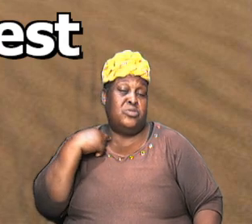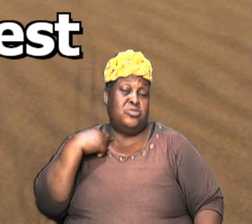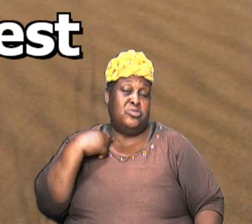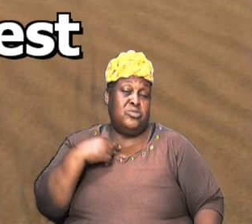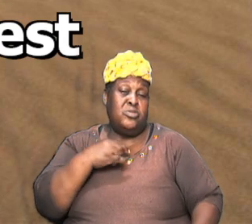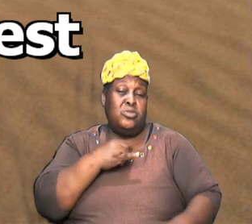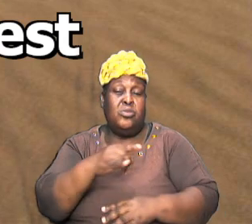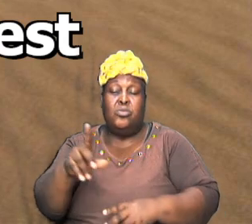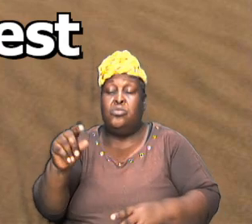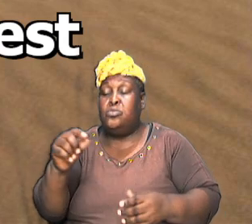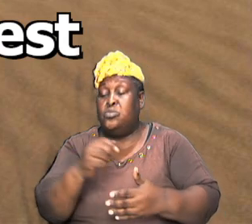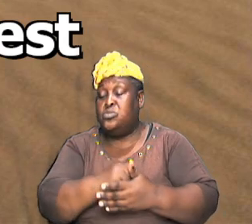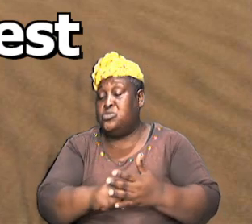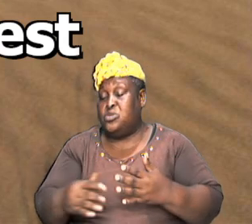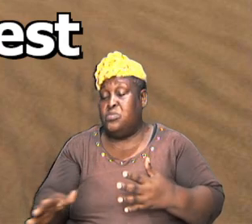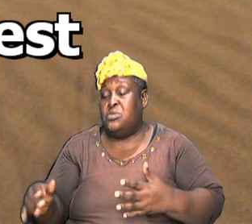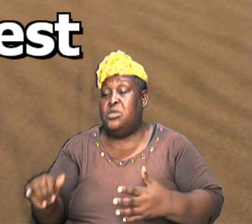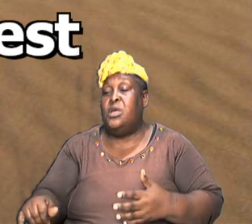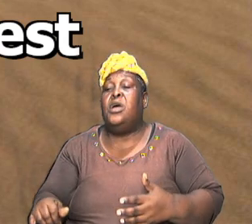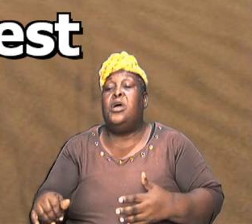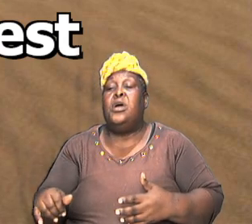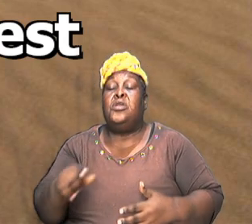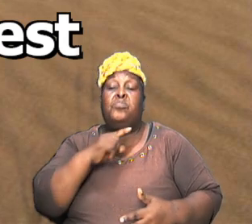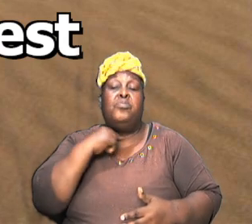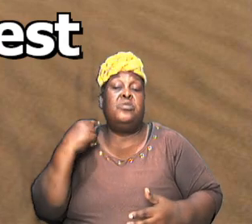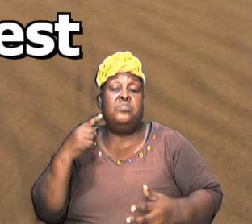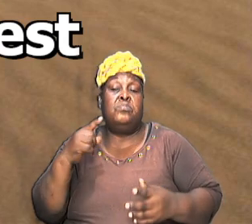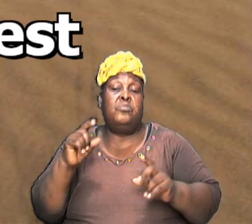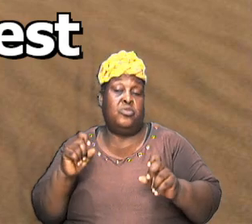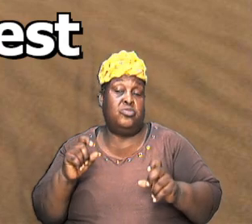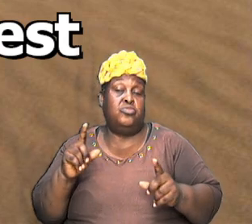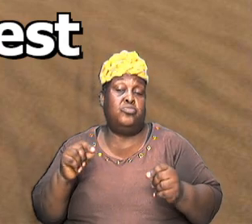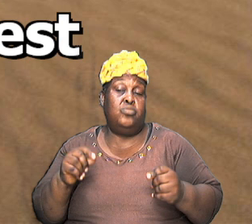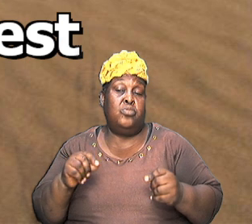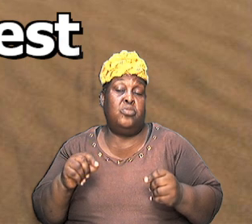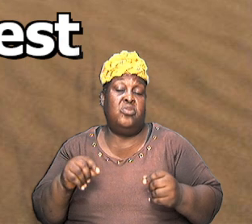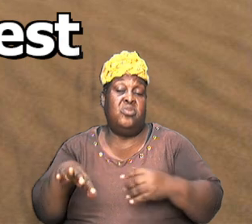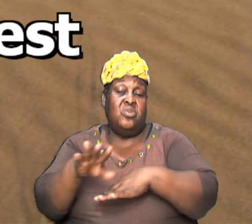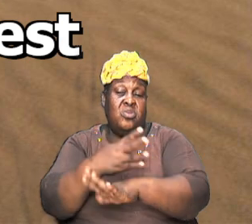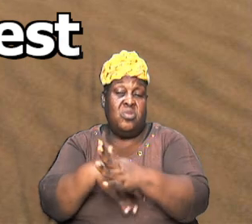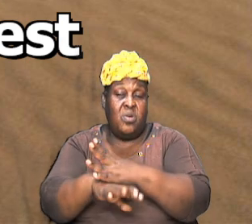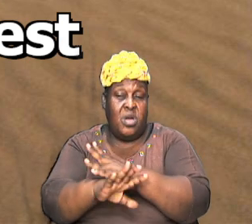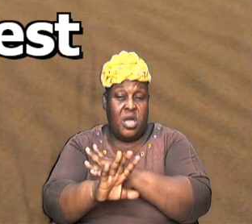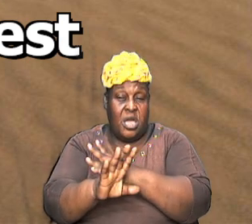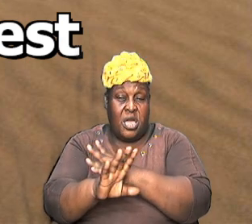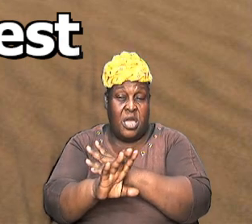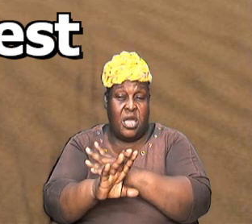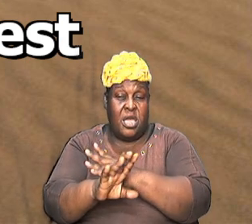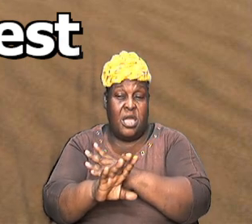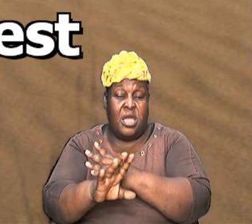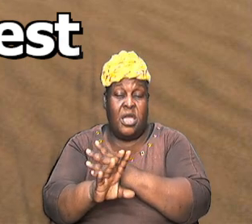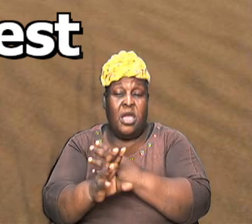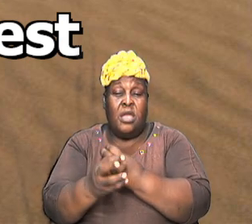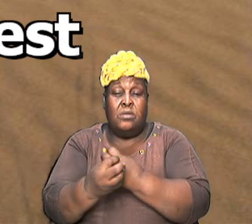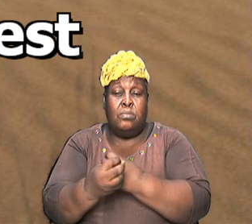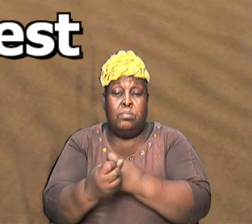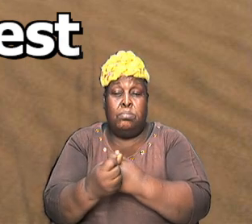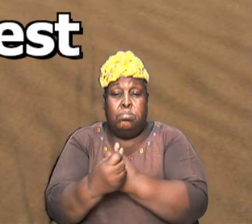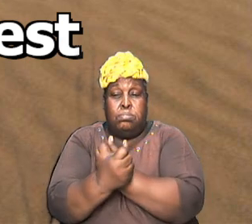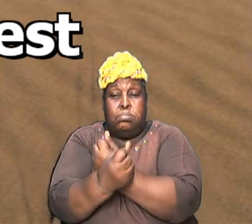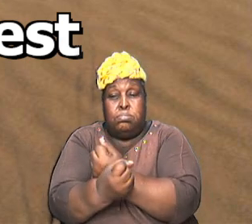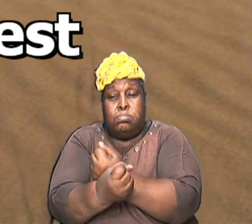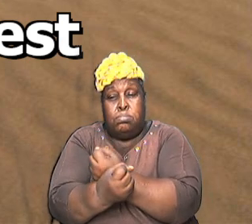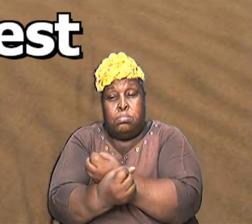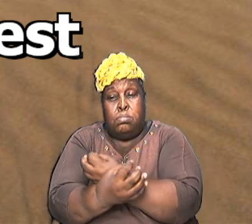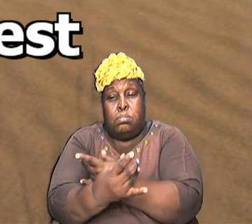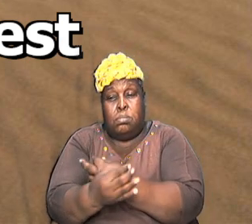your hand and do something what the priest is supposed to do your hand wither if you dare pass your place and hold up the ark of the covenant and you are not